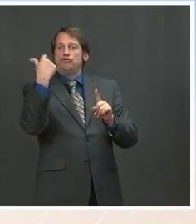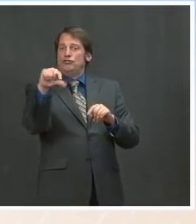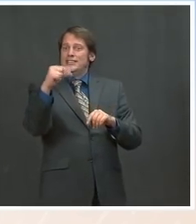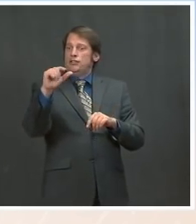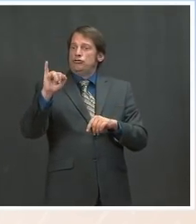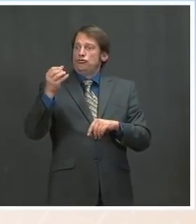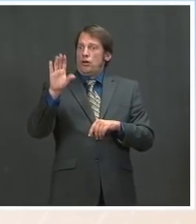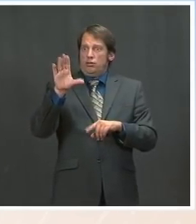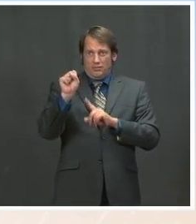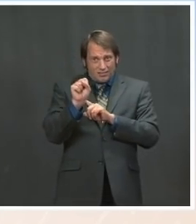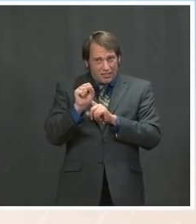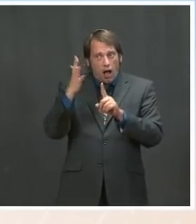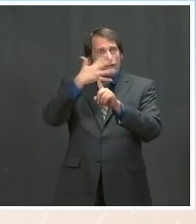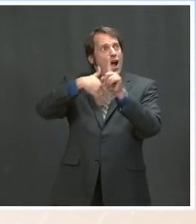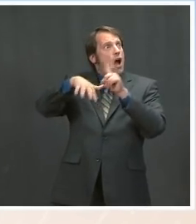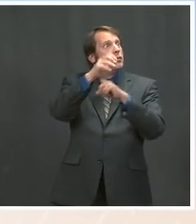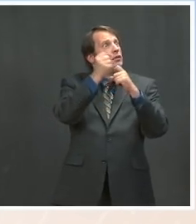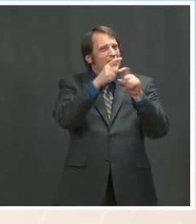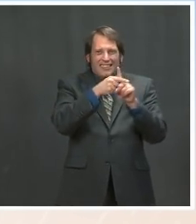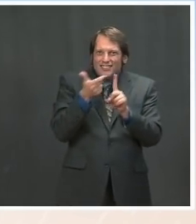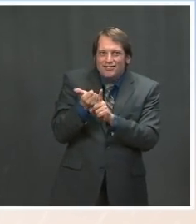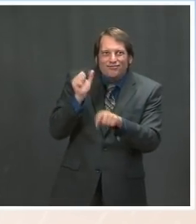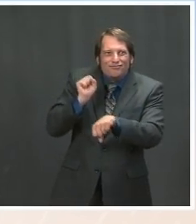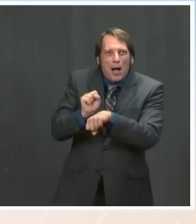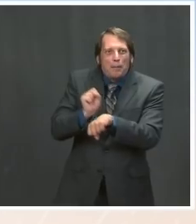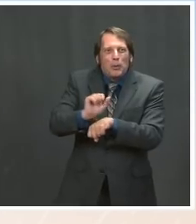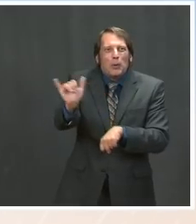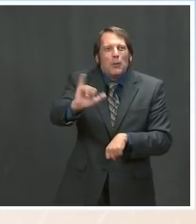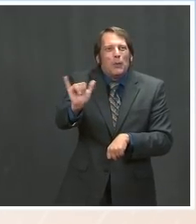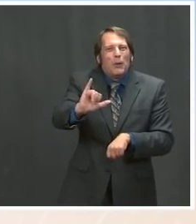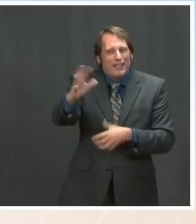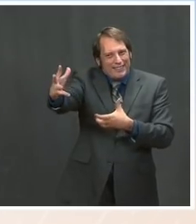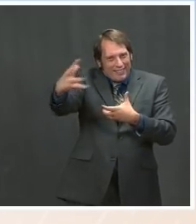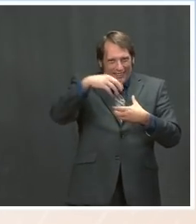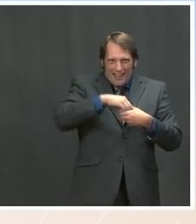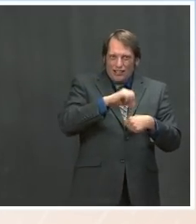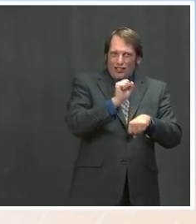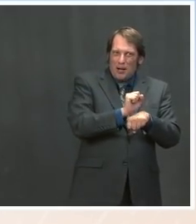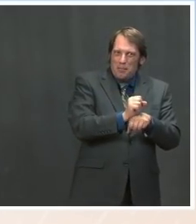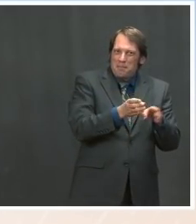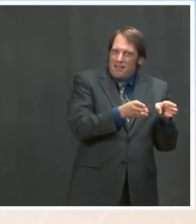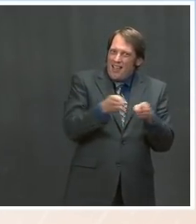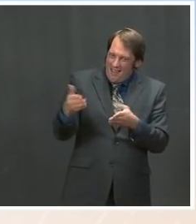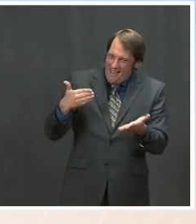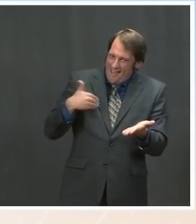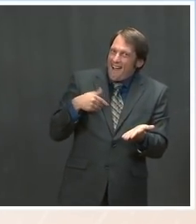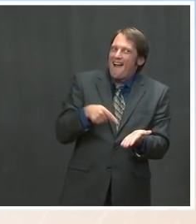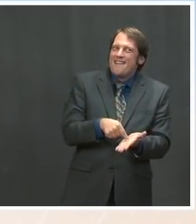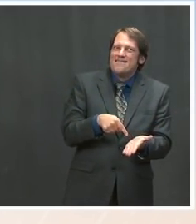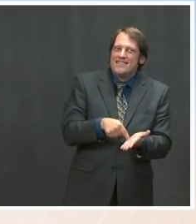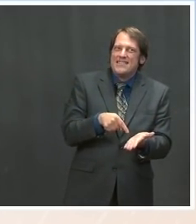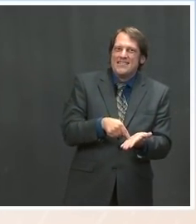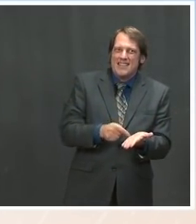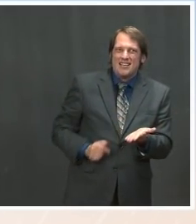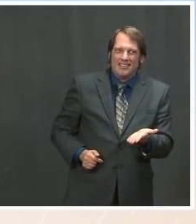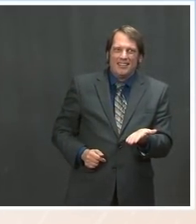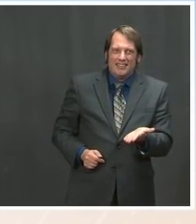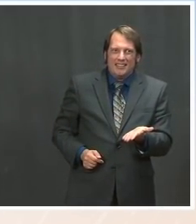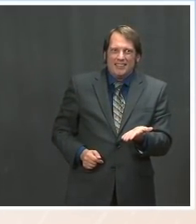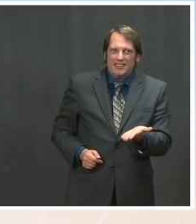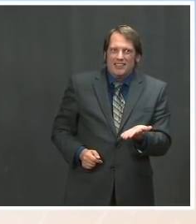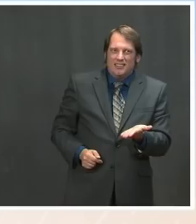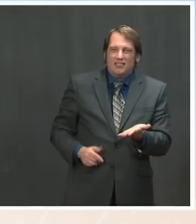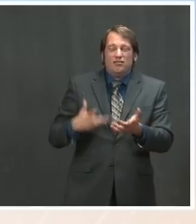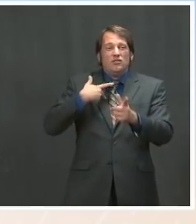American Jobs Plan. And when we talk about the climate summit and how we're thinking about setting these targets and how we're going to achieve